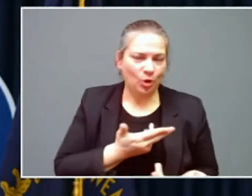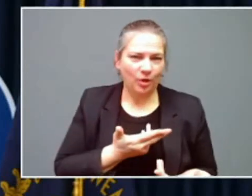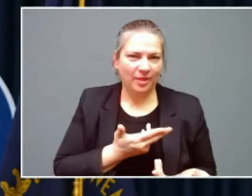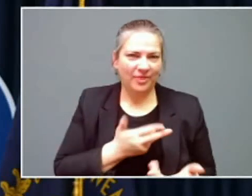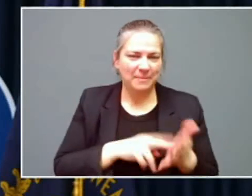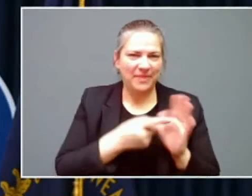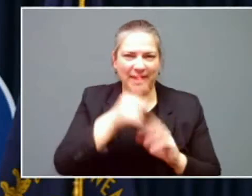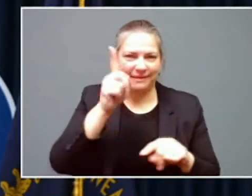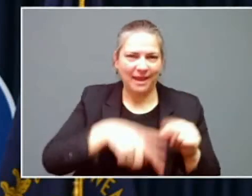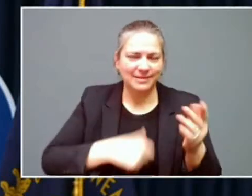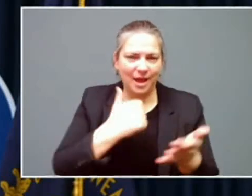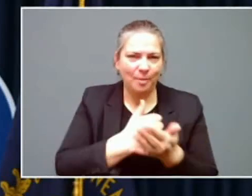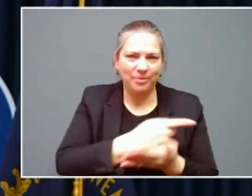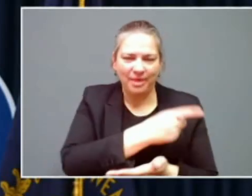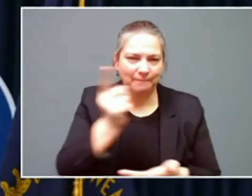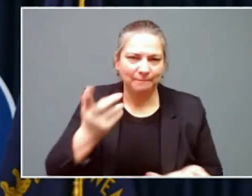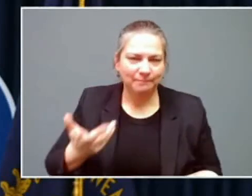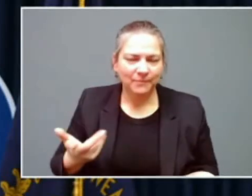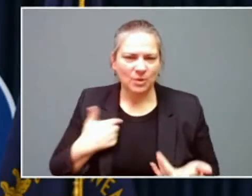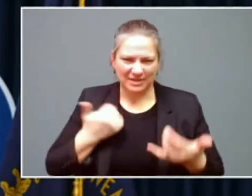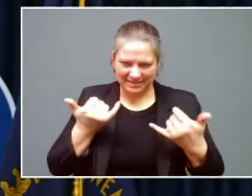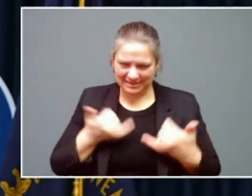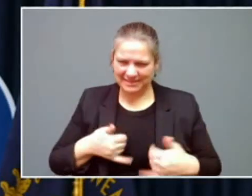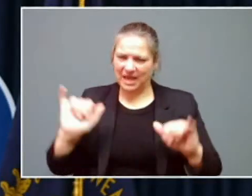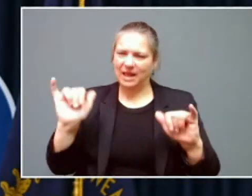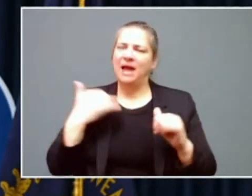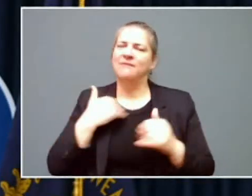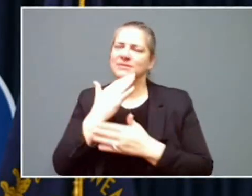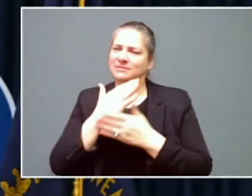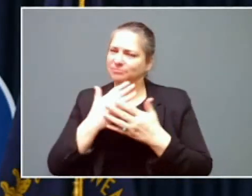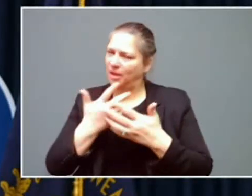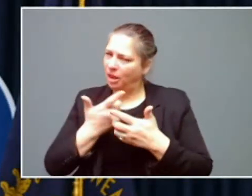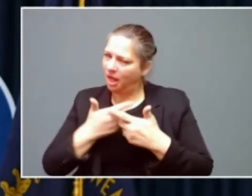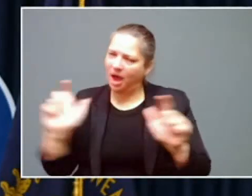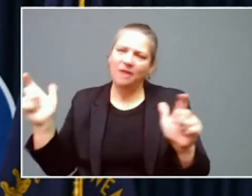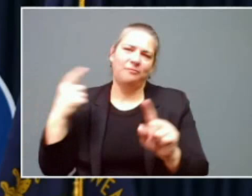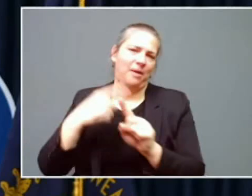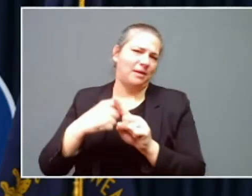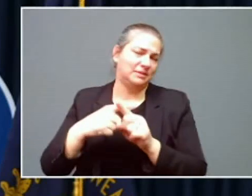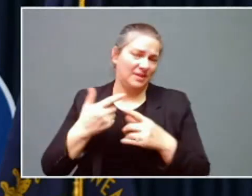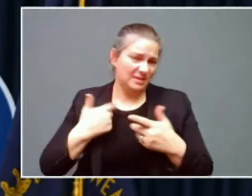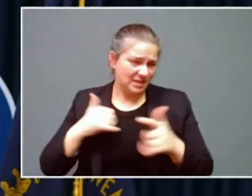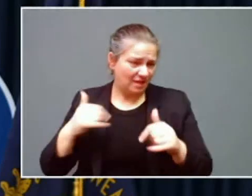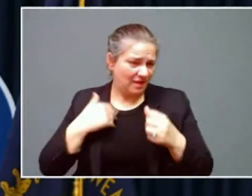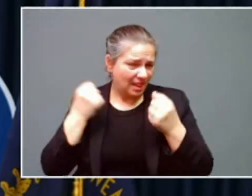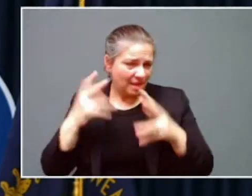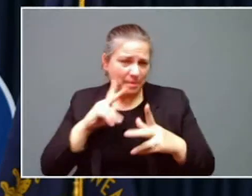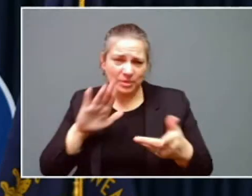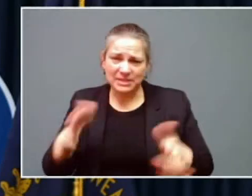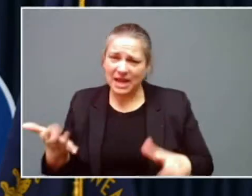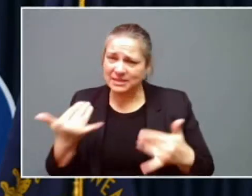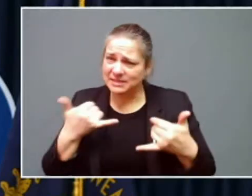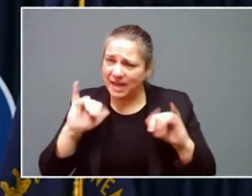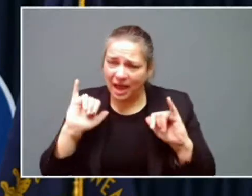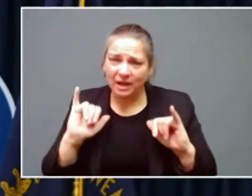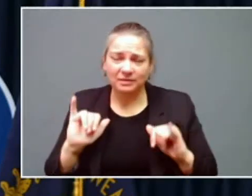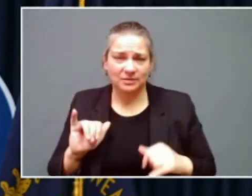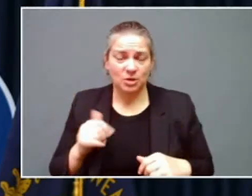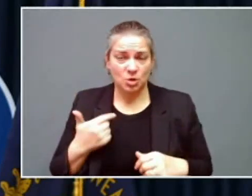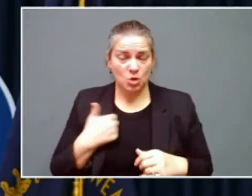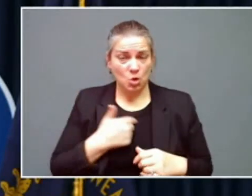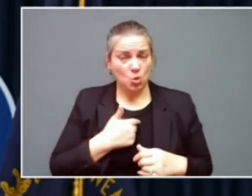We still have a huge number of cases. We still have a huge number of people dying. So, I think that we can be in a